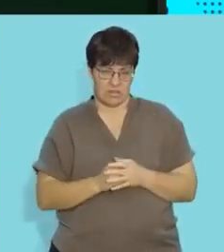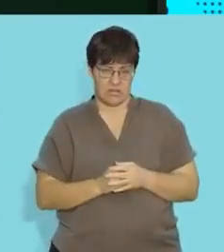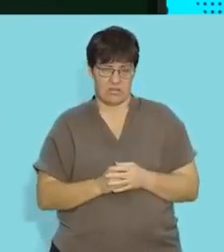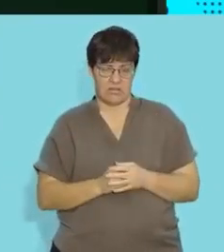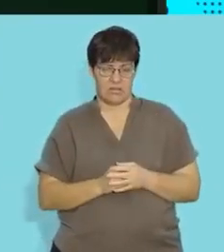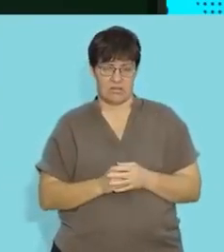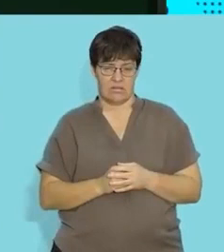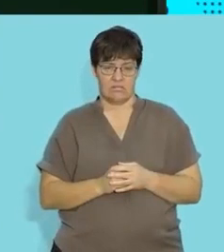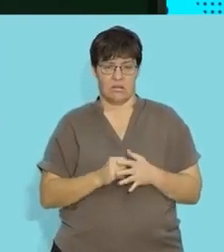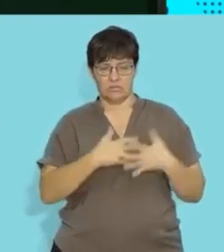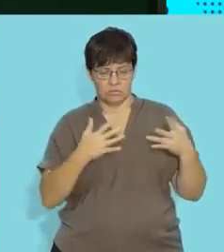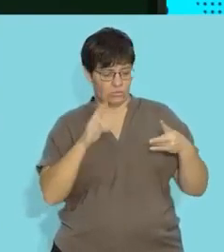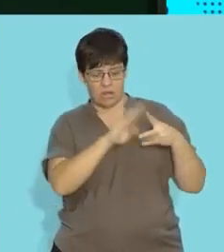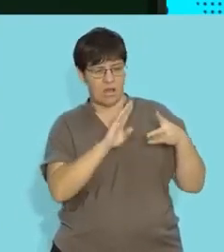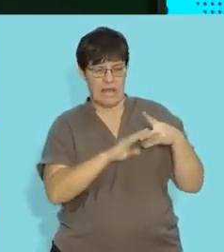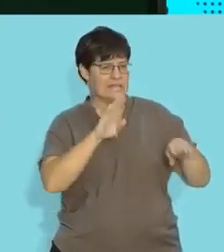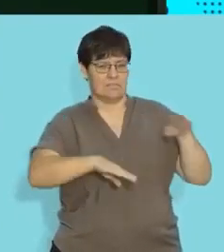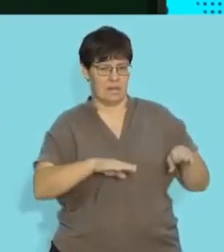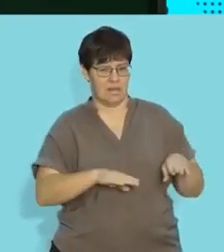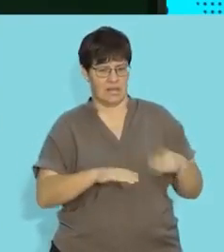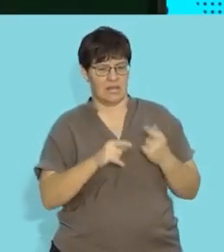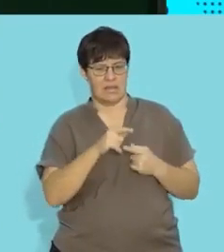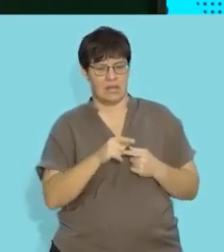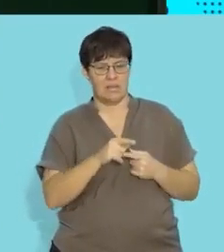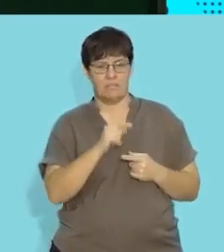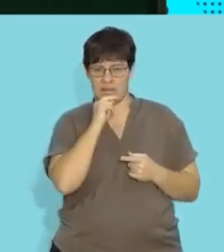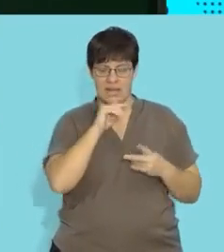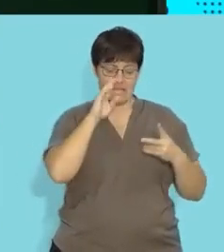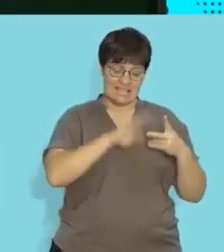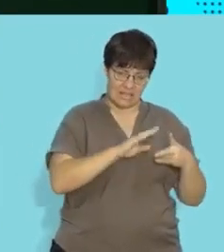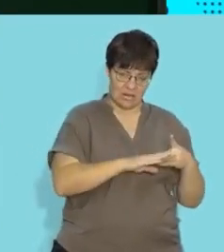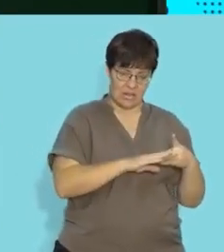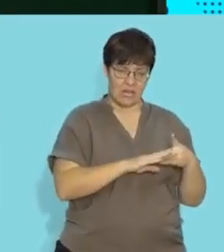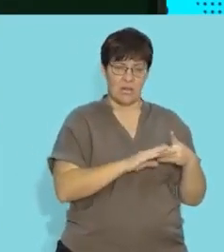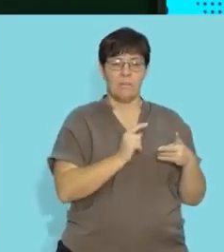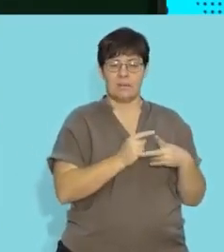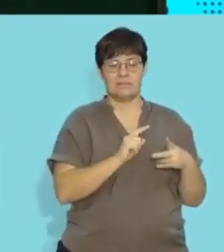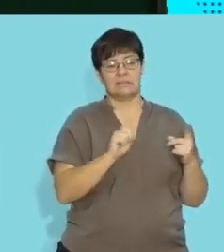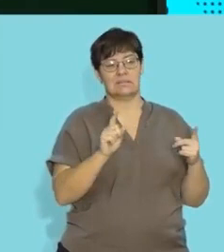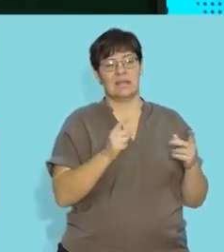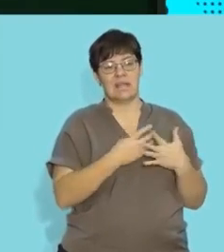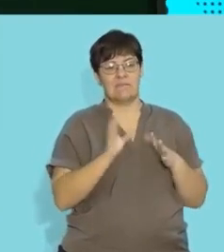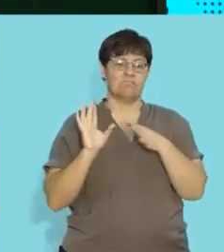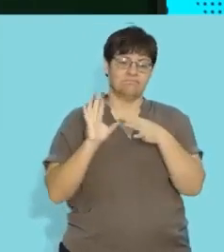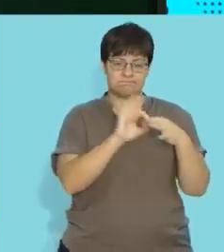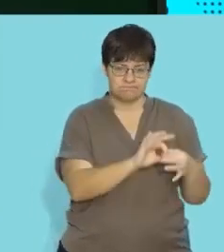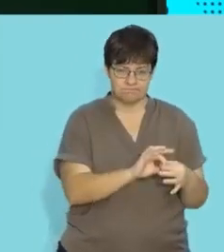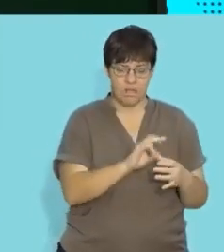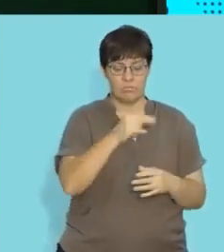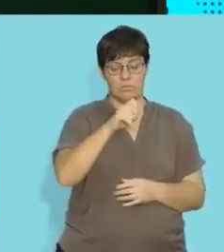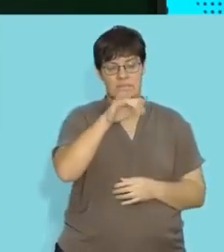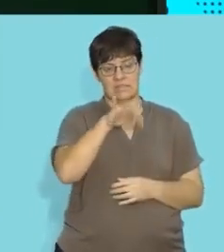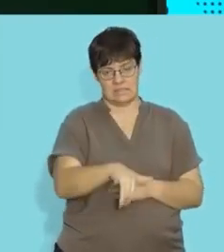two functions that are similar so in the sense that the secondary sexual characteristics but give one that relates to puberty